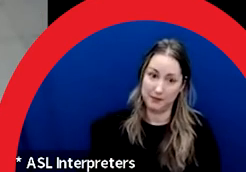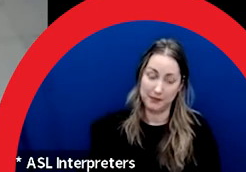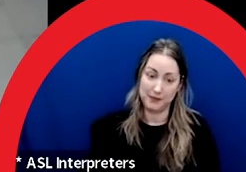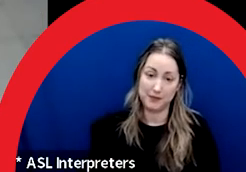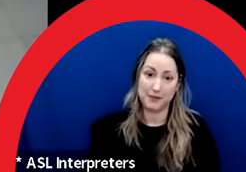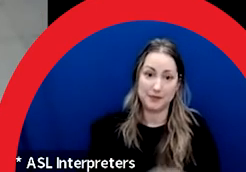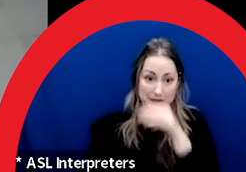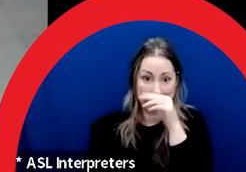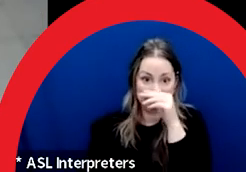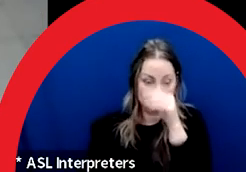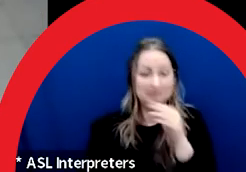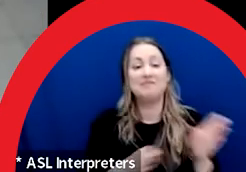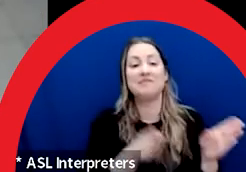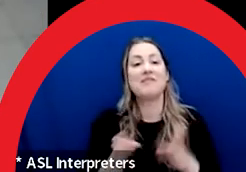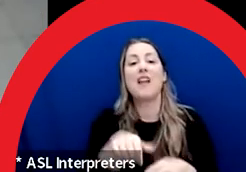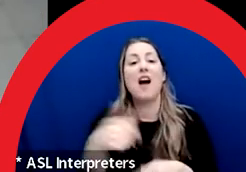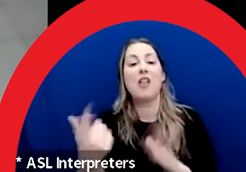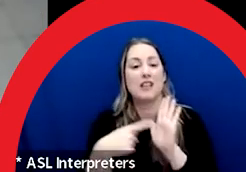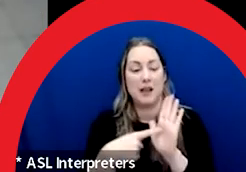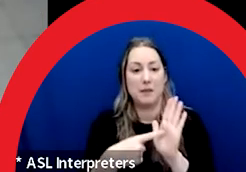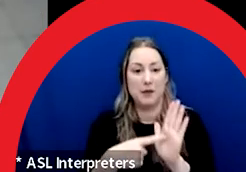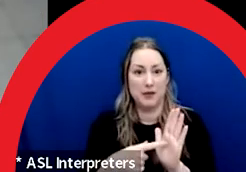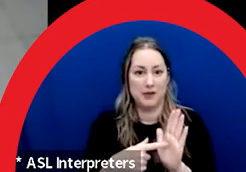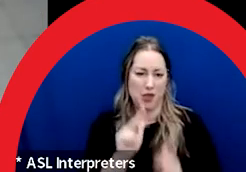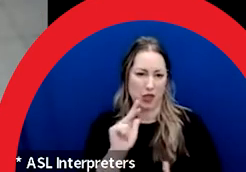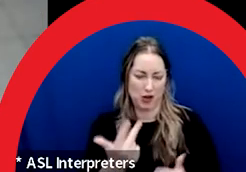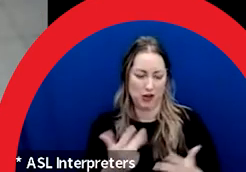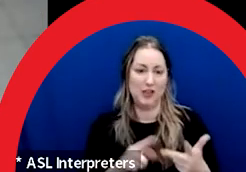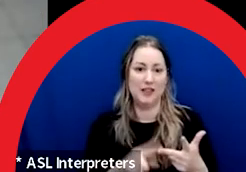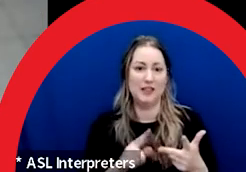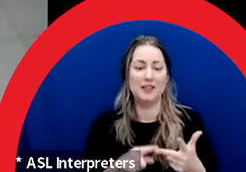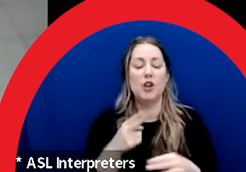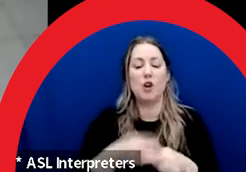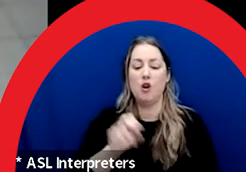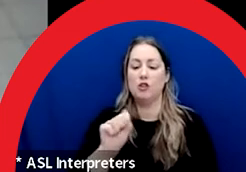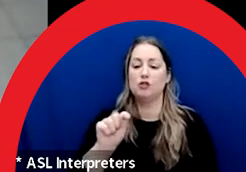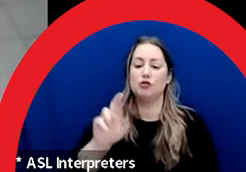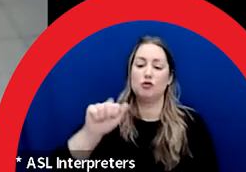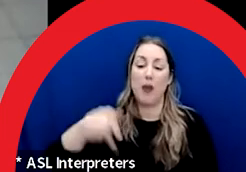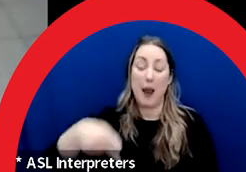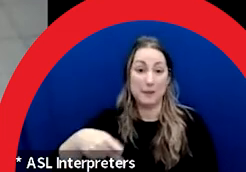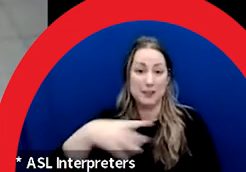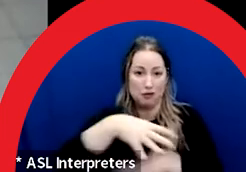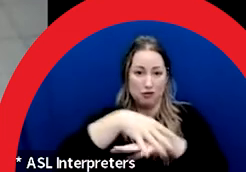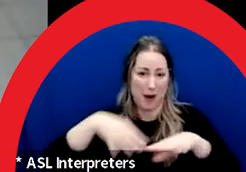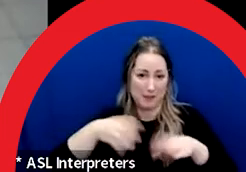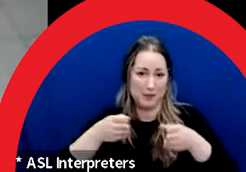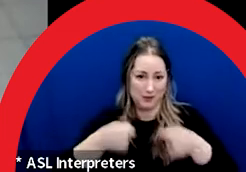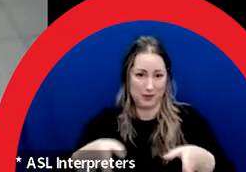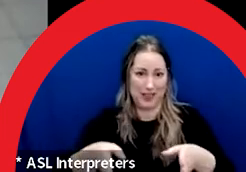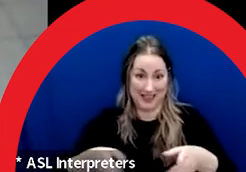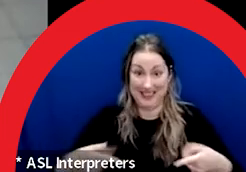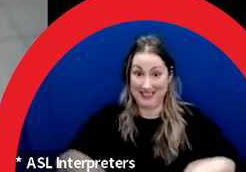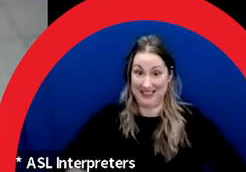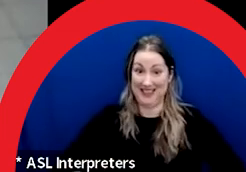On the next slide, our third example is called Stripe Street by Rise Farrell, located right here in